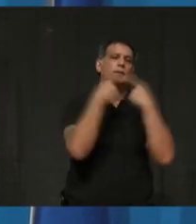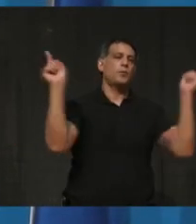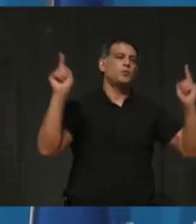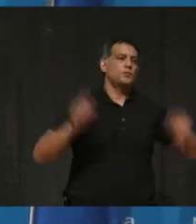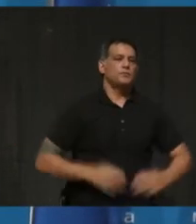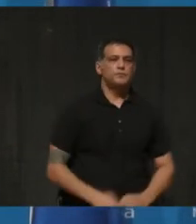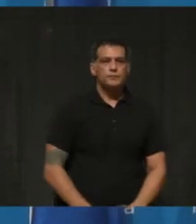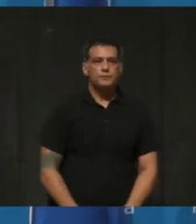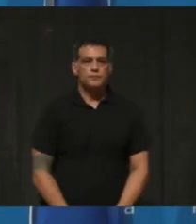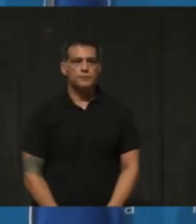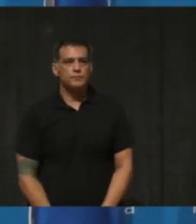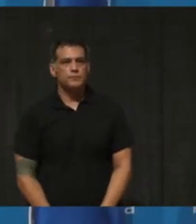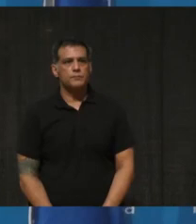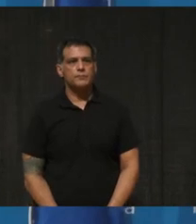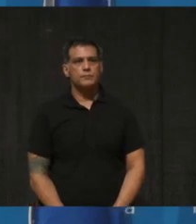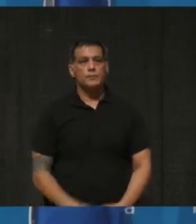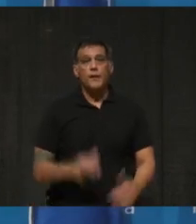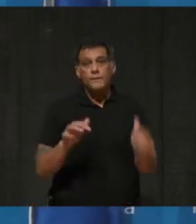Follow up.